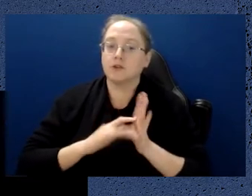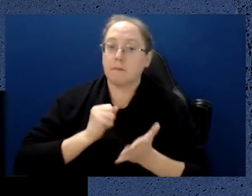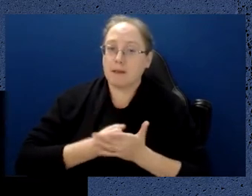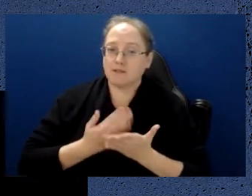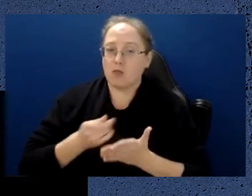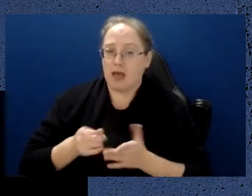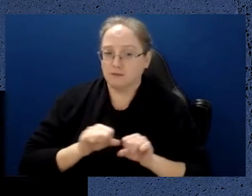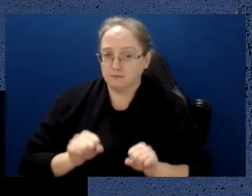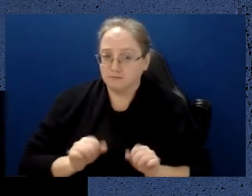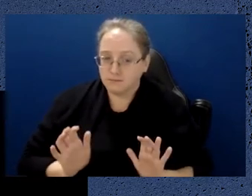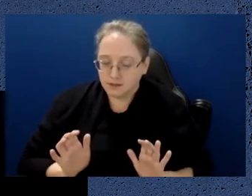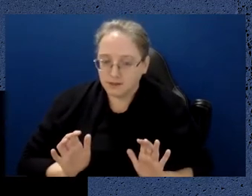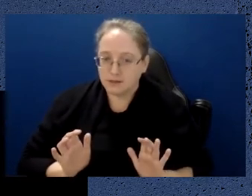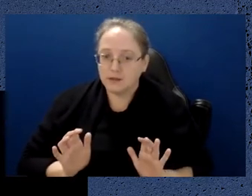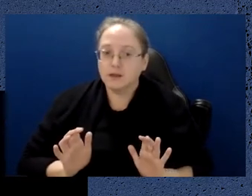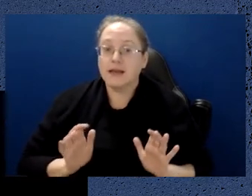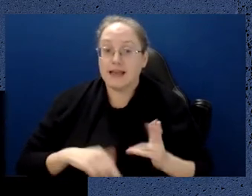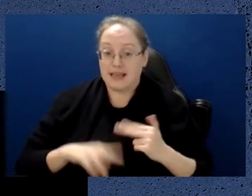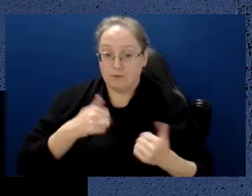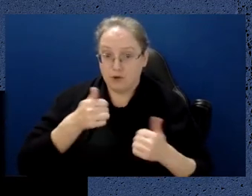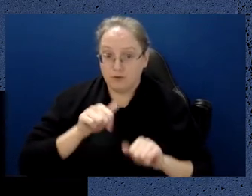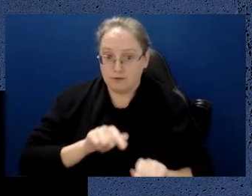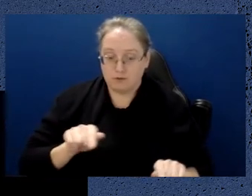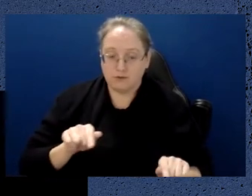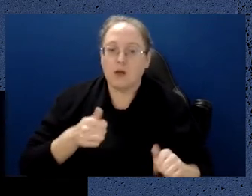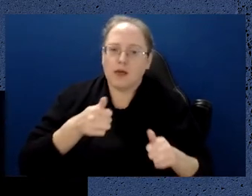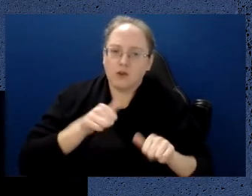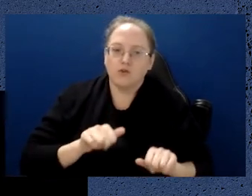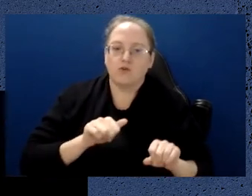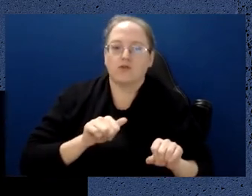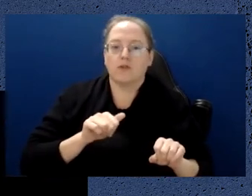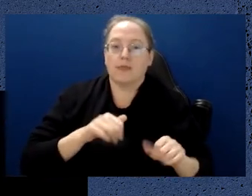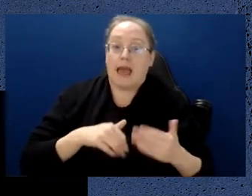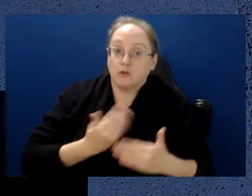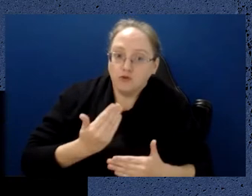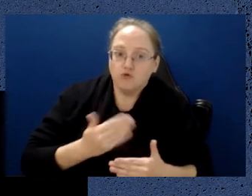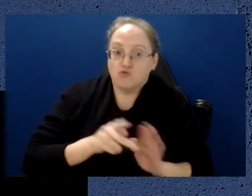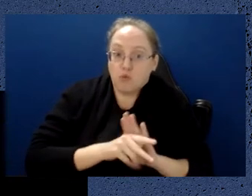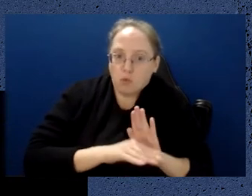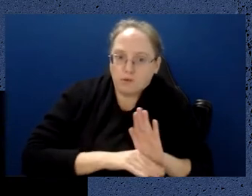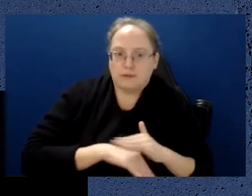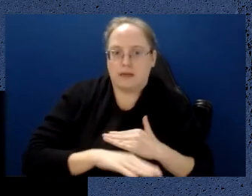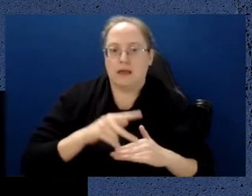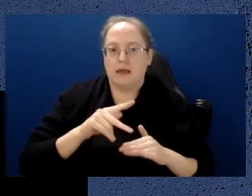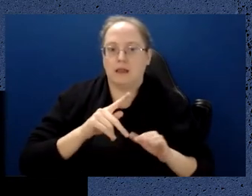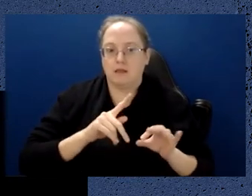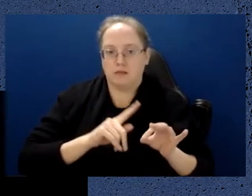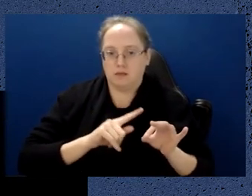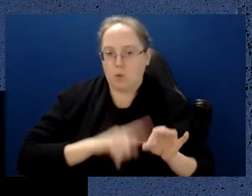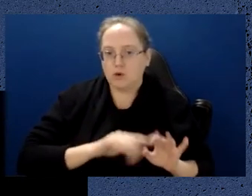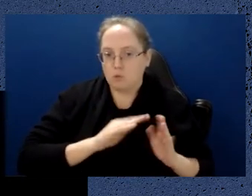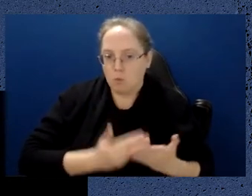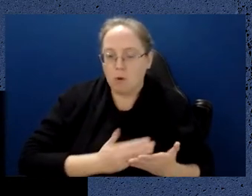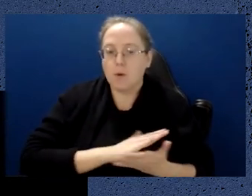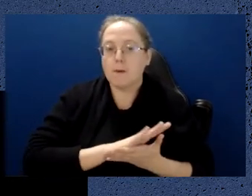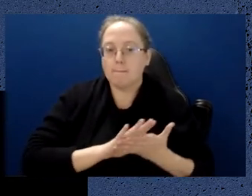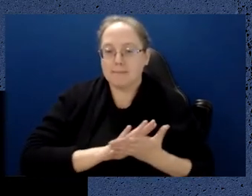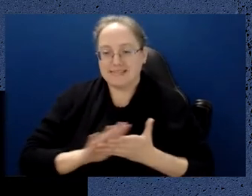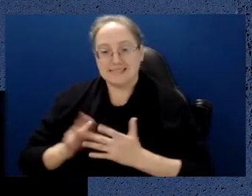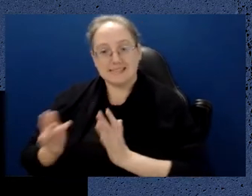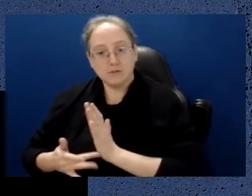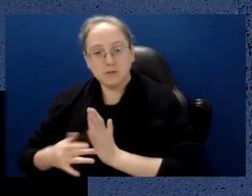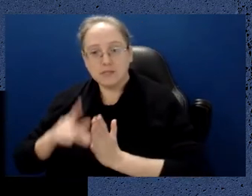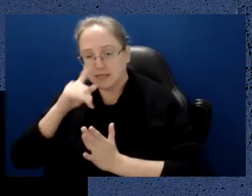when they harness these aspects of the quantum world lead to very new functionality in devices in the